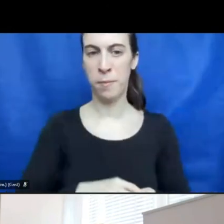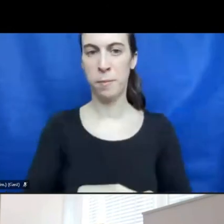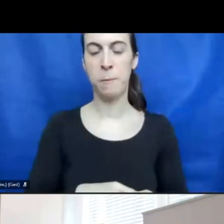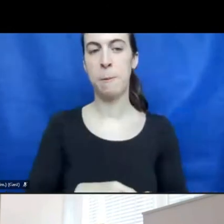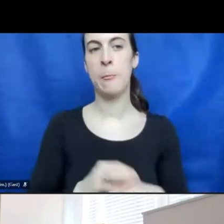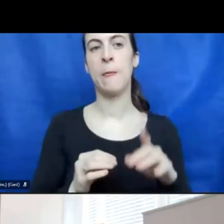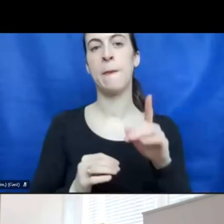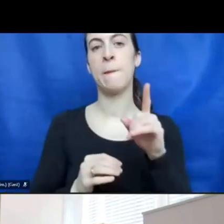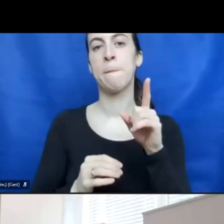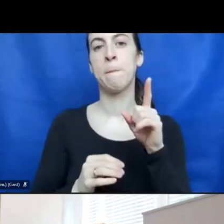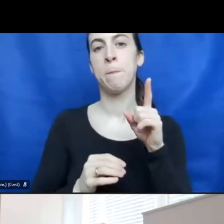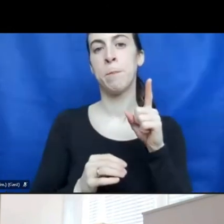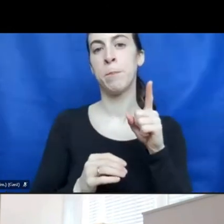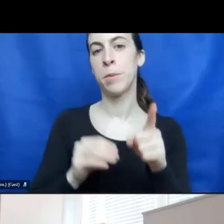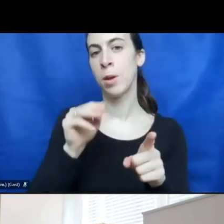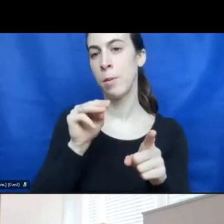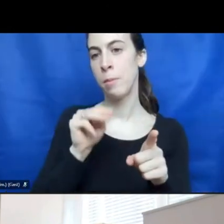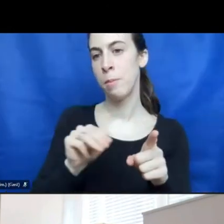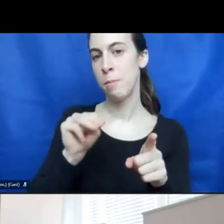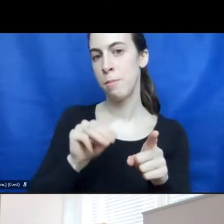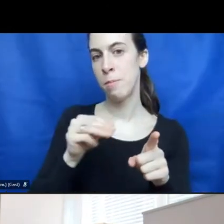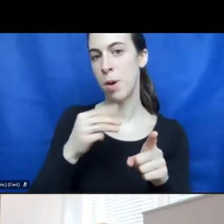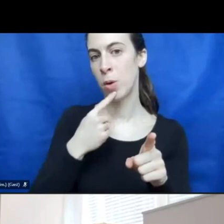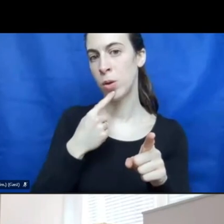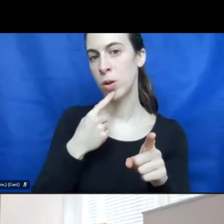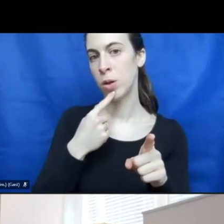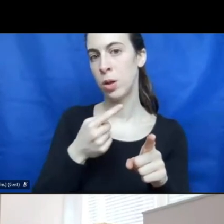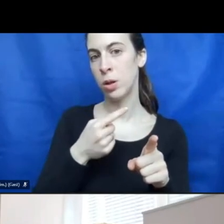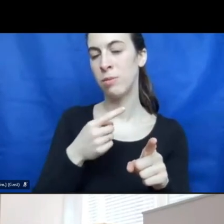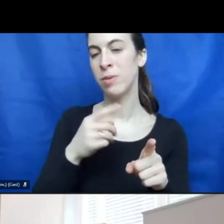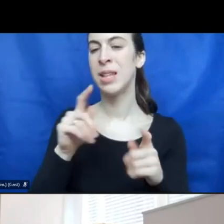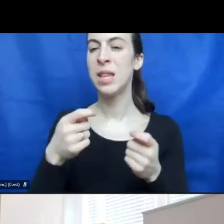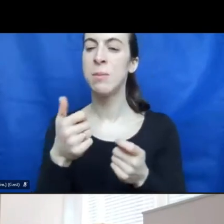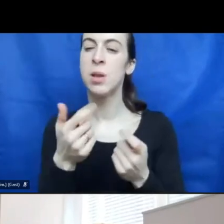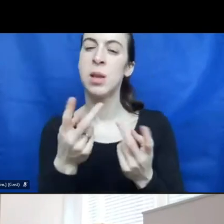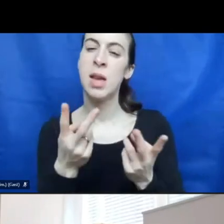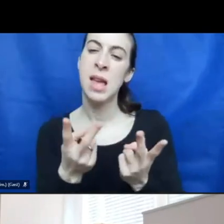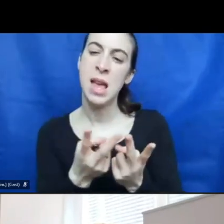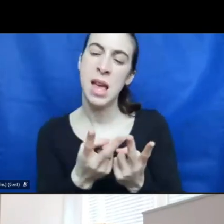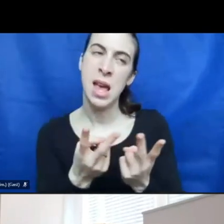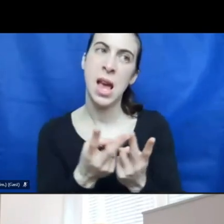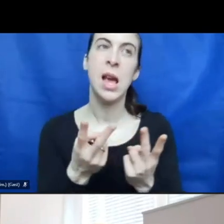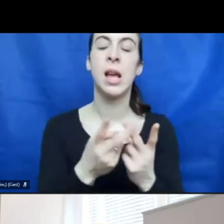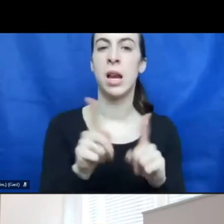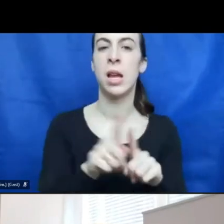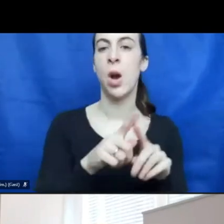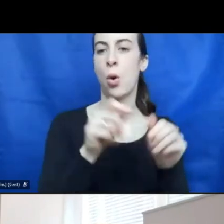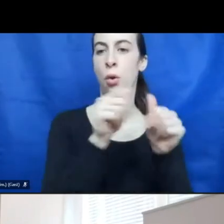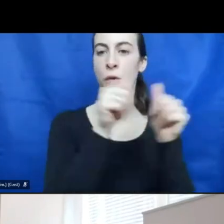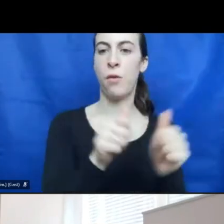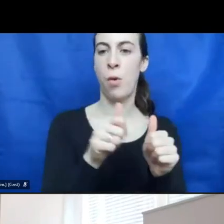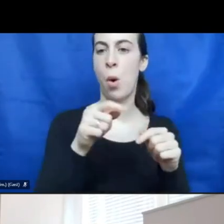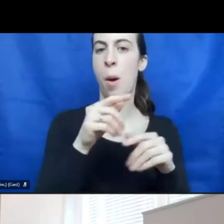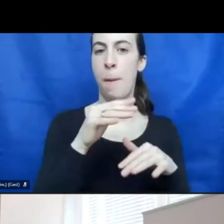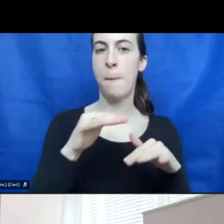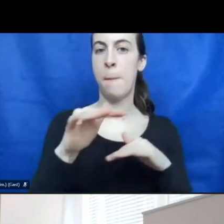type seem not the same, but in this field types,